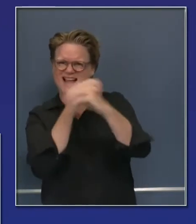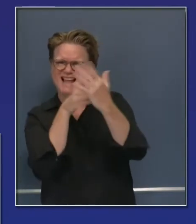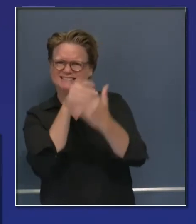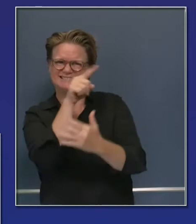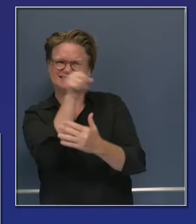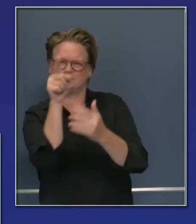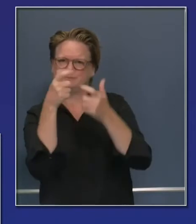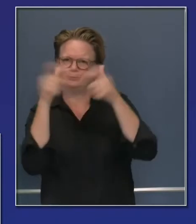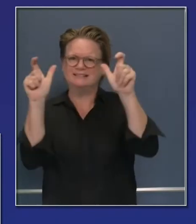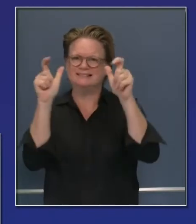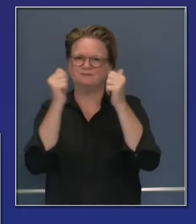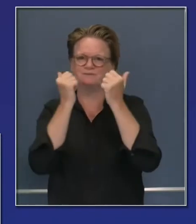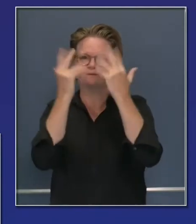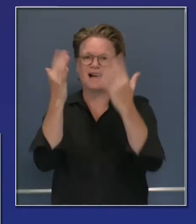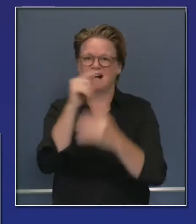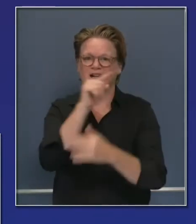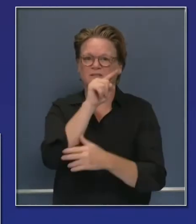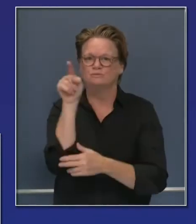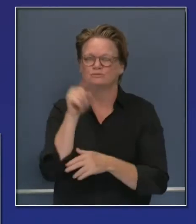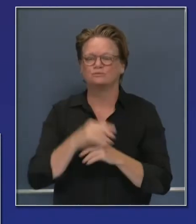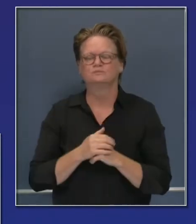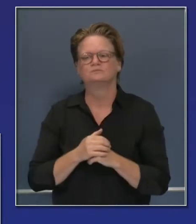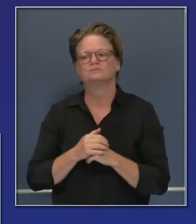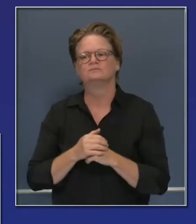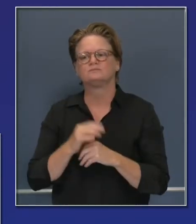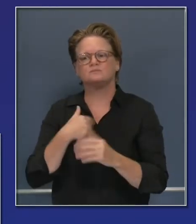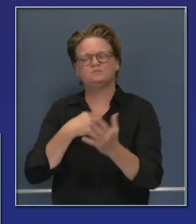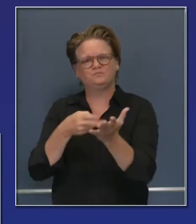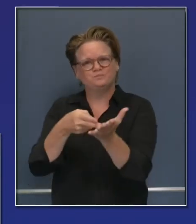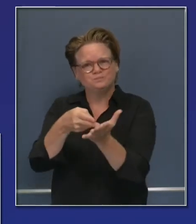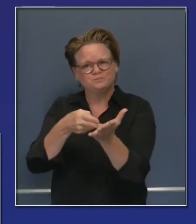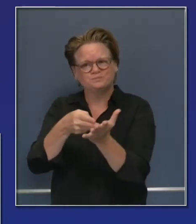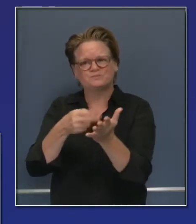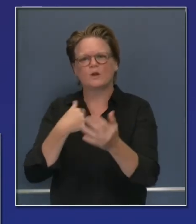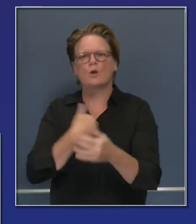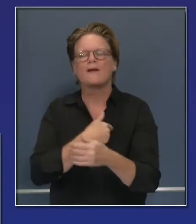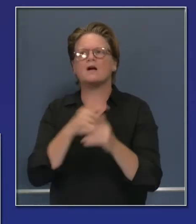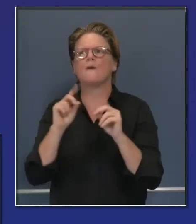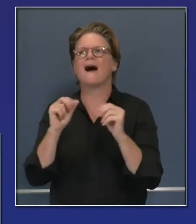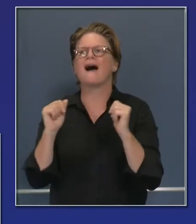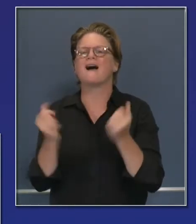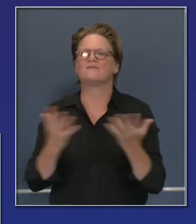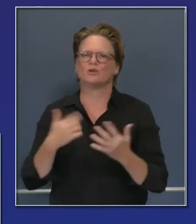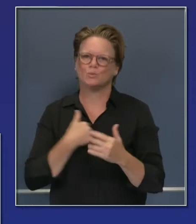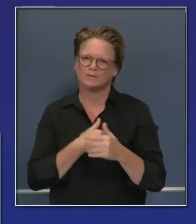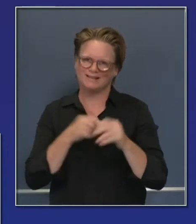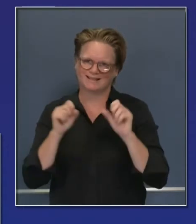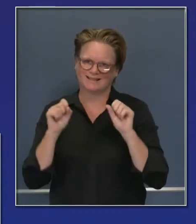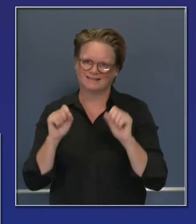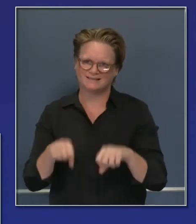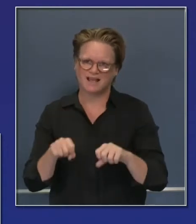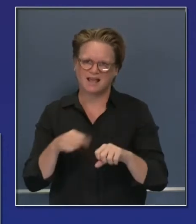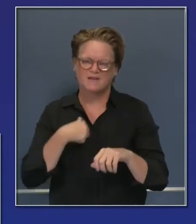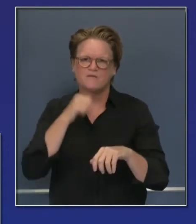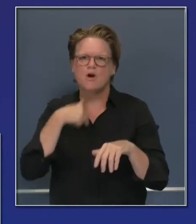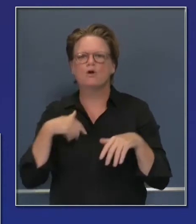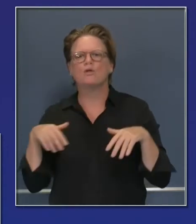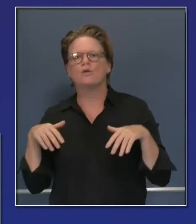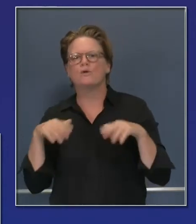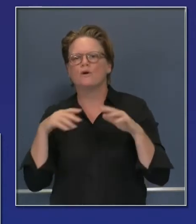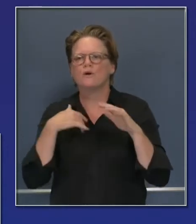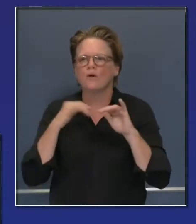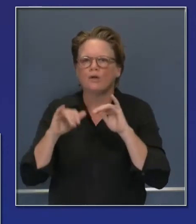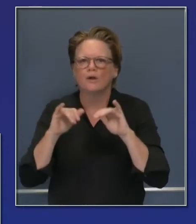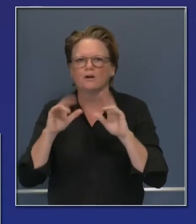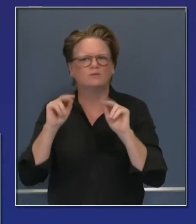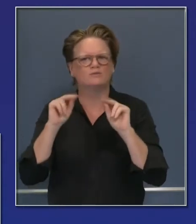that we are doing everything we can to get on top of that. Currently, we have just shy of 4,000 people have been evacuated and sheltered